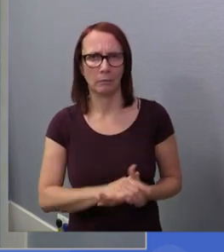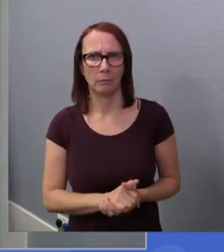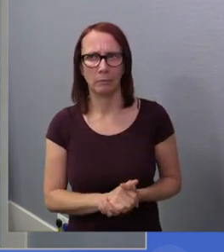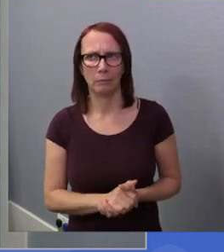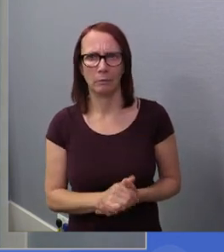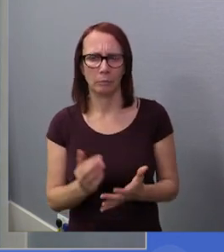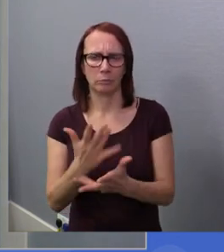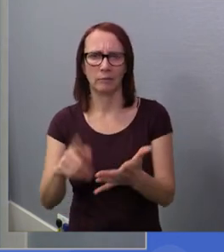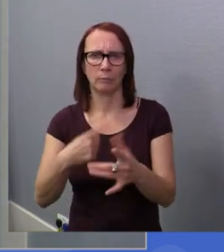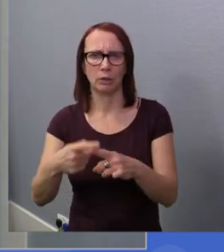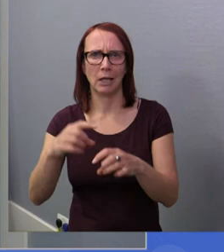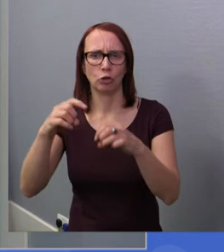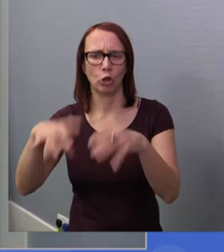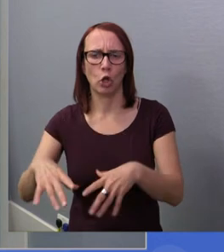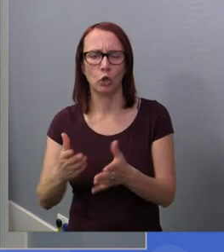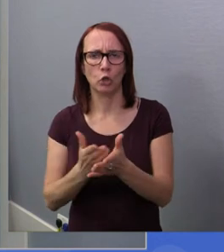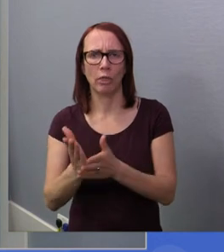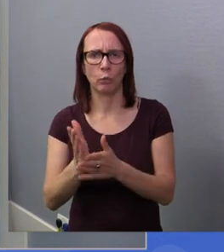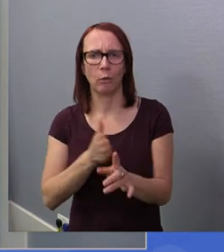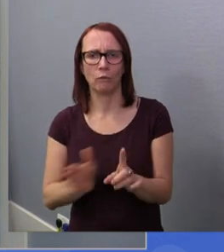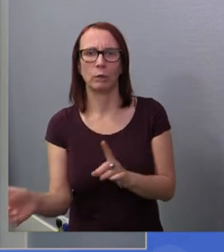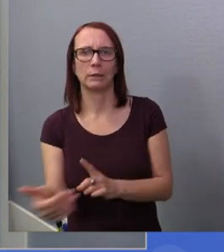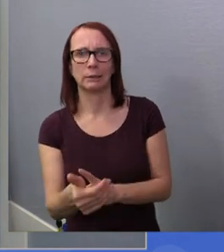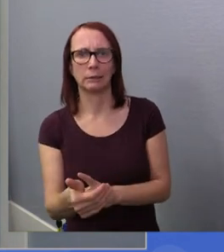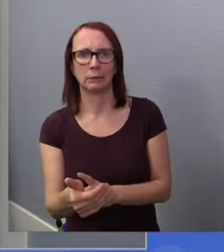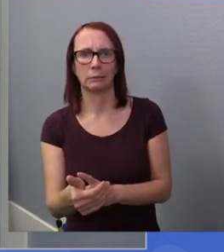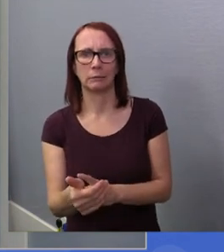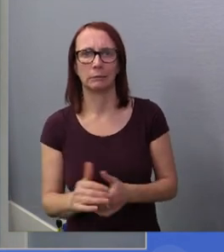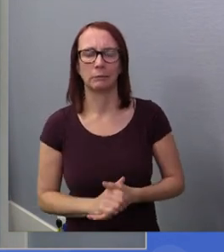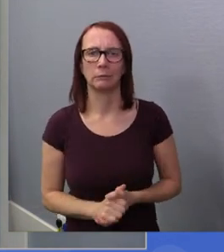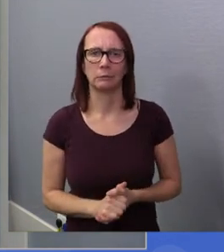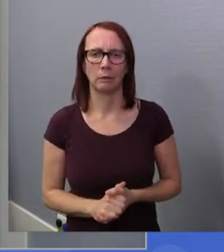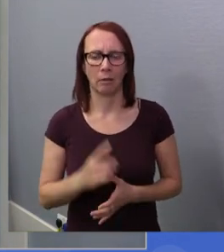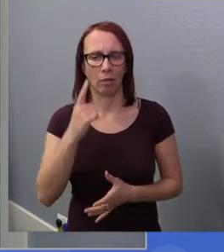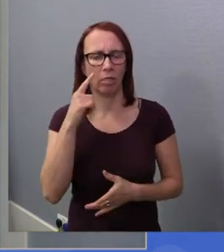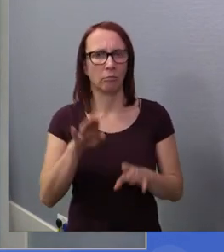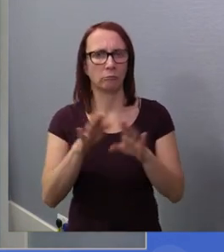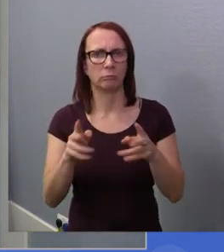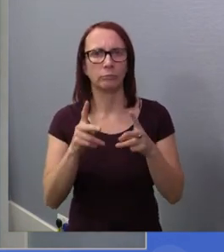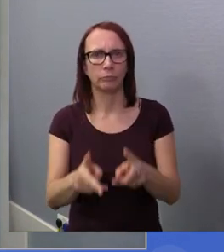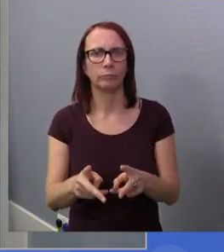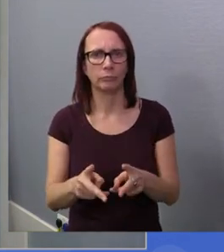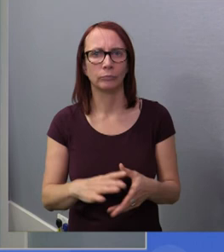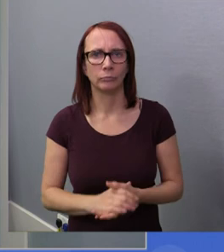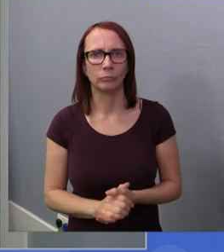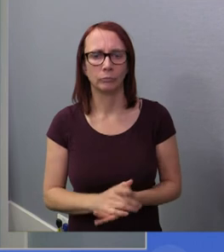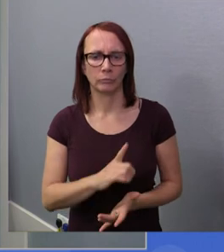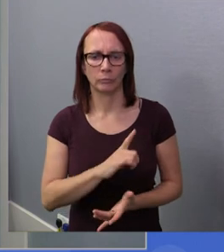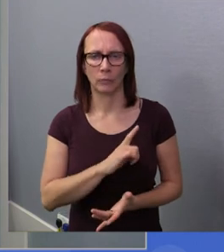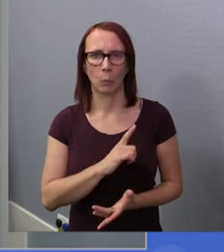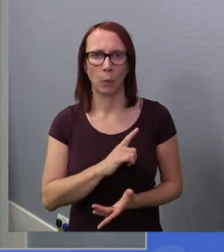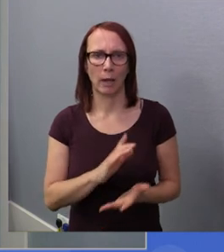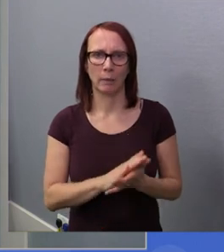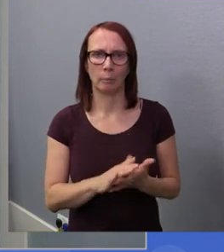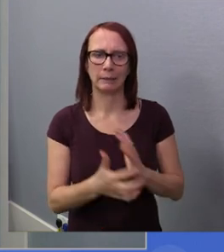too much tax being lost via avoidance and loopholes. We think it's the fairest possible way because there's less impact